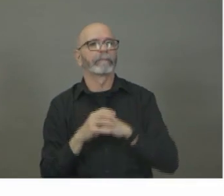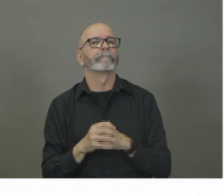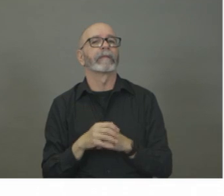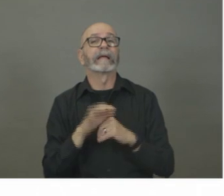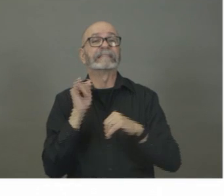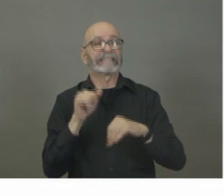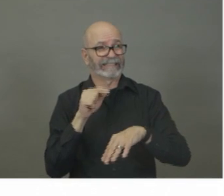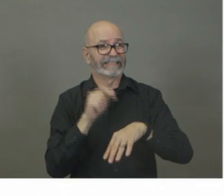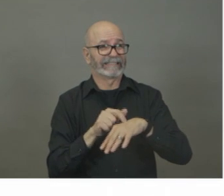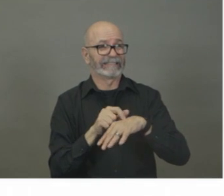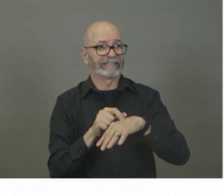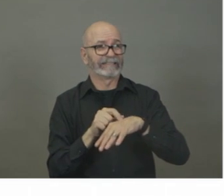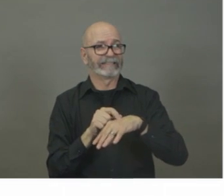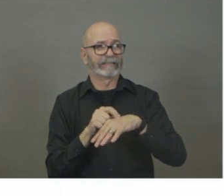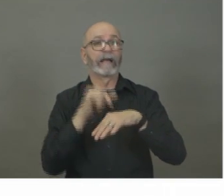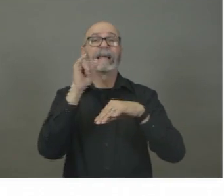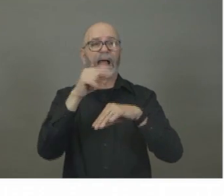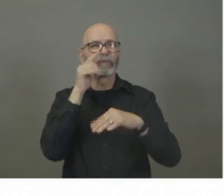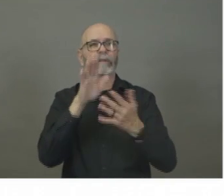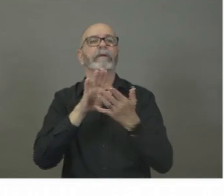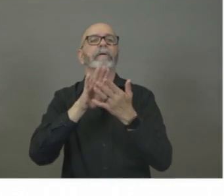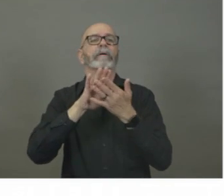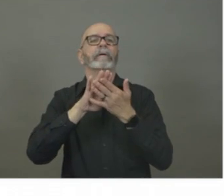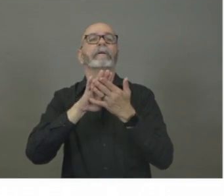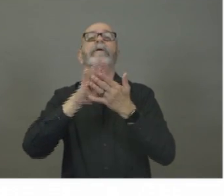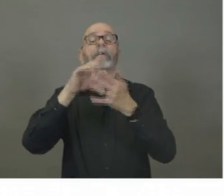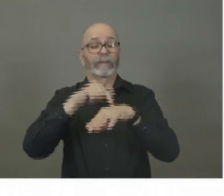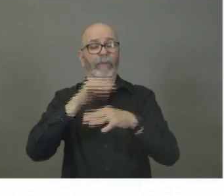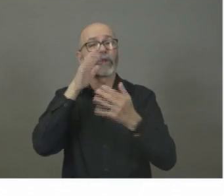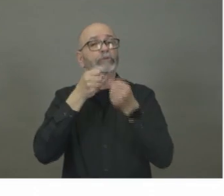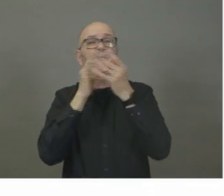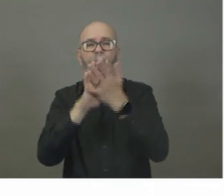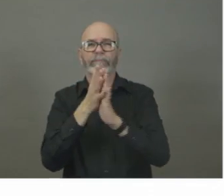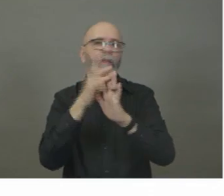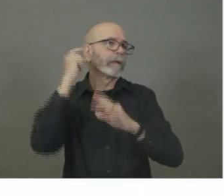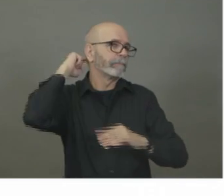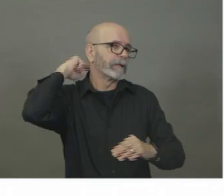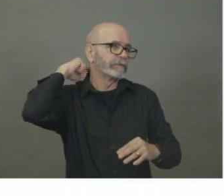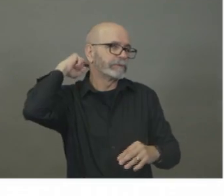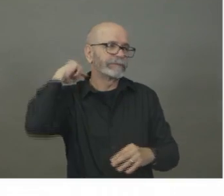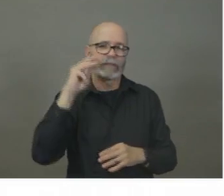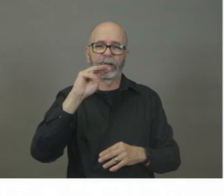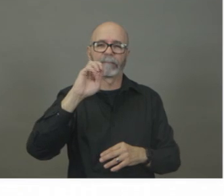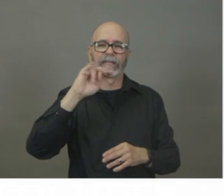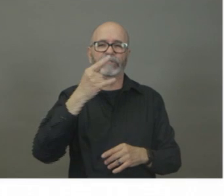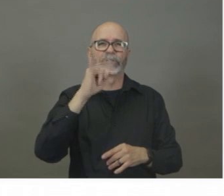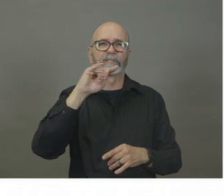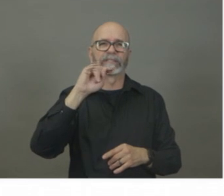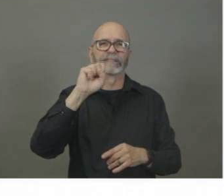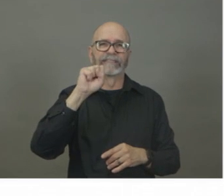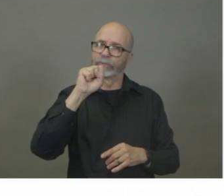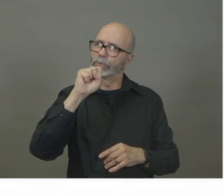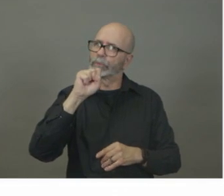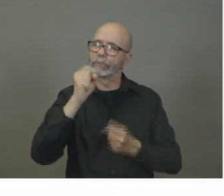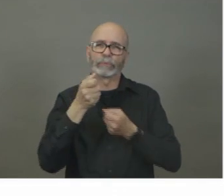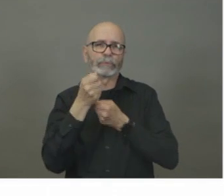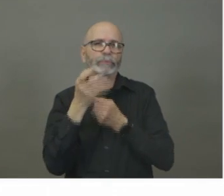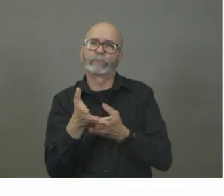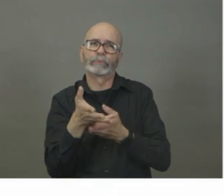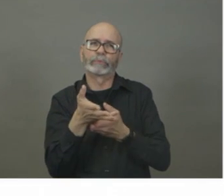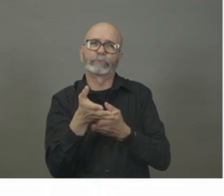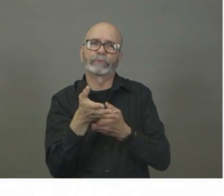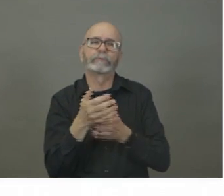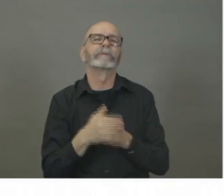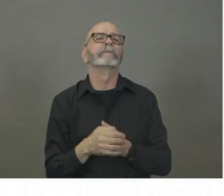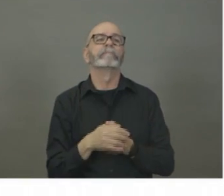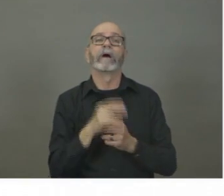N95s are not recommended to be used for coronavirus. We, uh, and so the hospitals are using appropriately surgical masks for